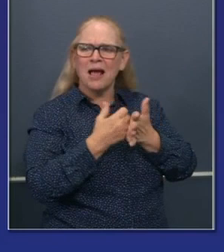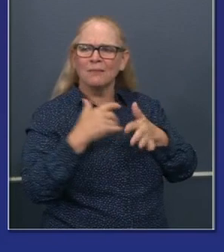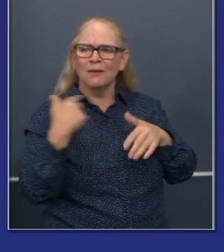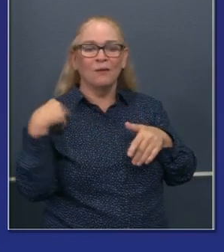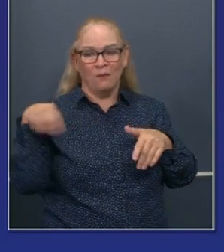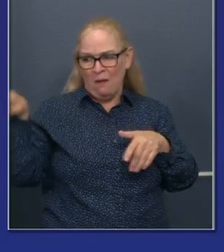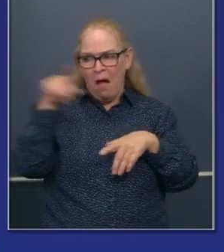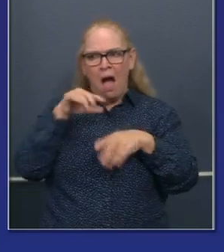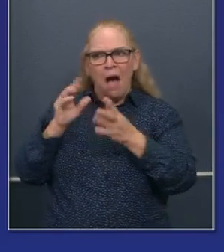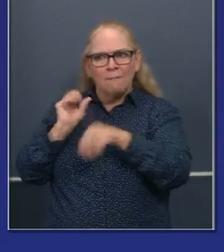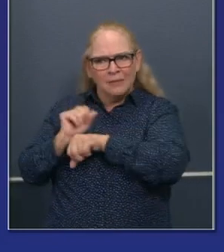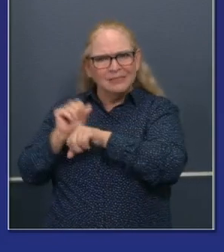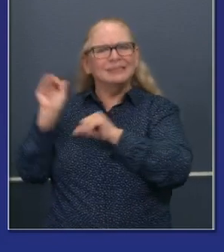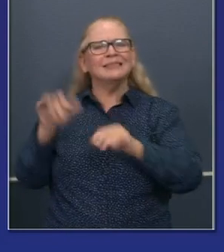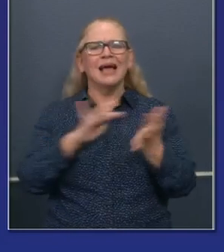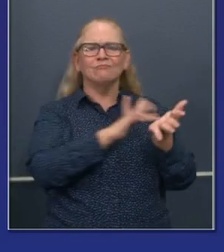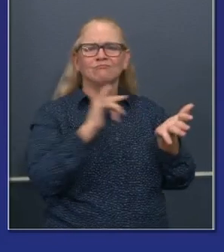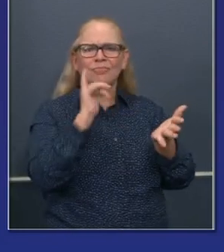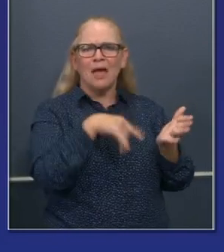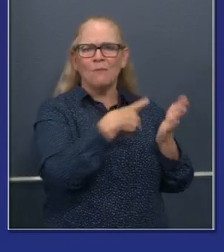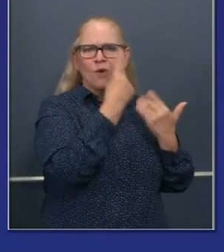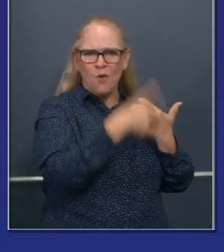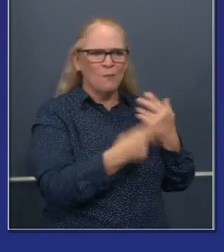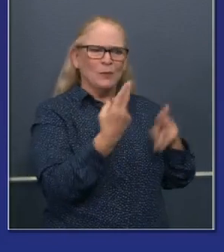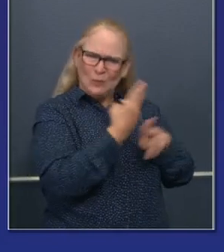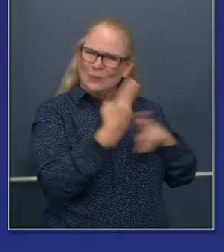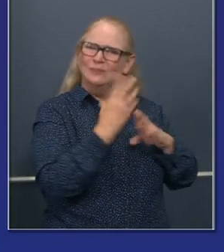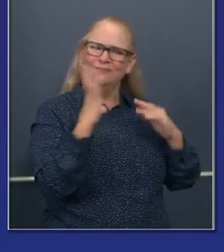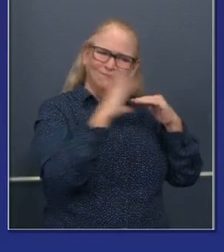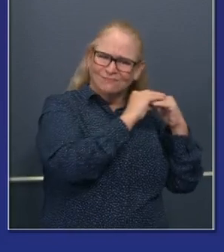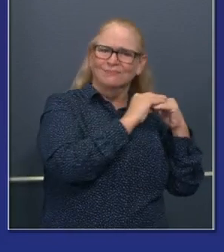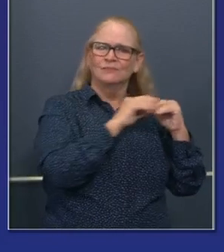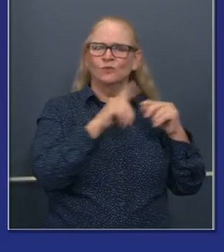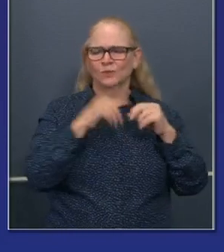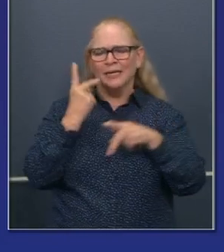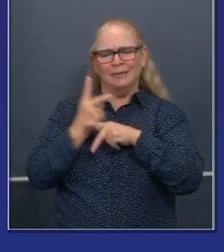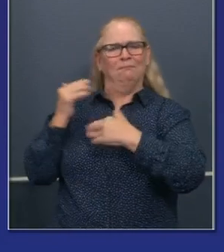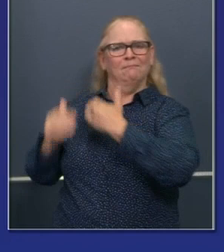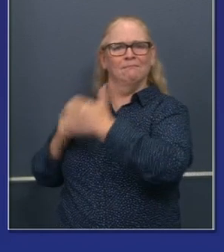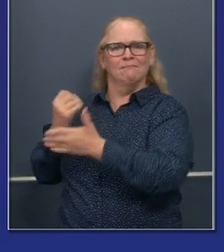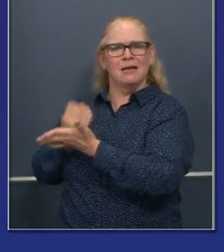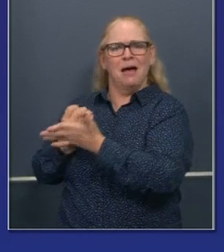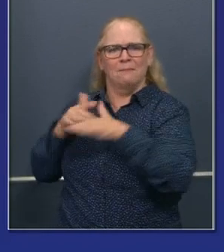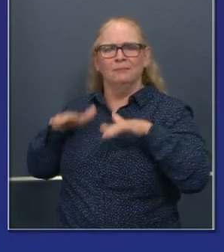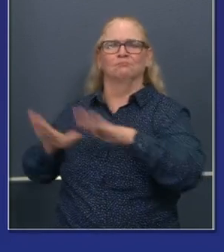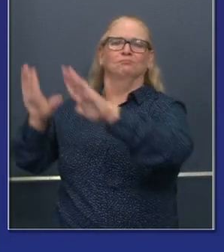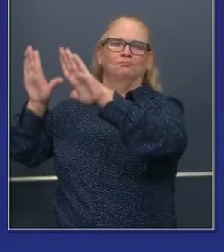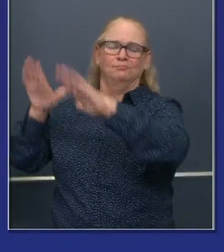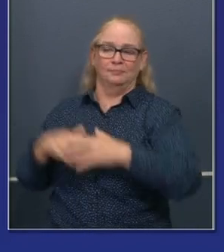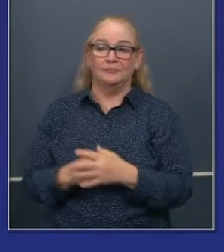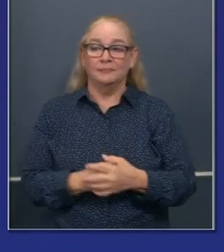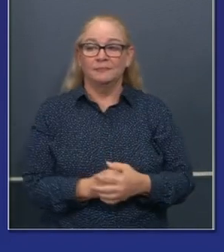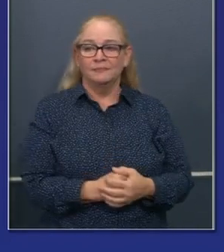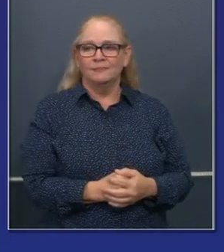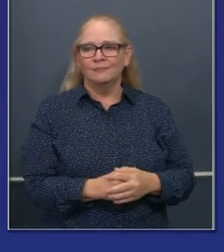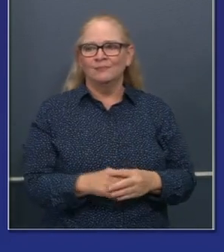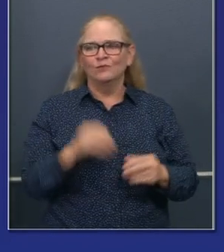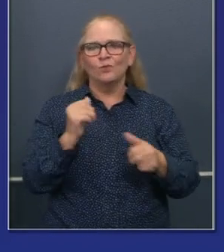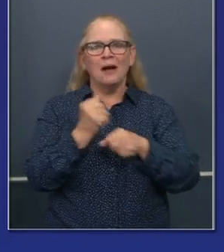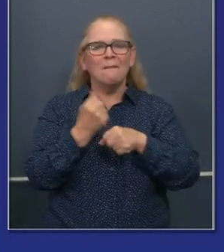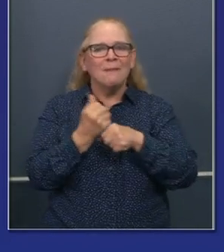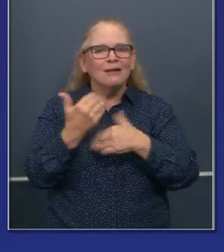manifesting something in space, not at the scale we need to, but with real progress, not just promotion,